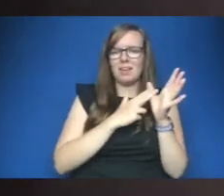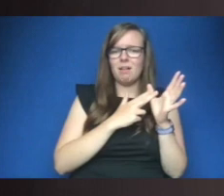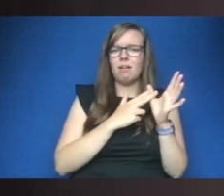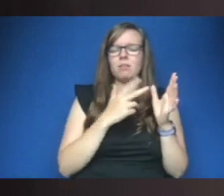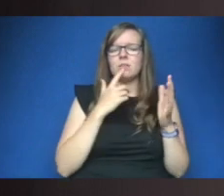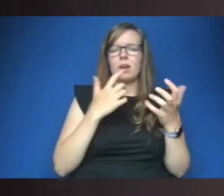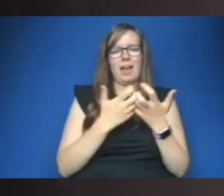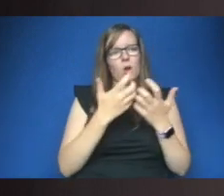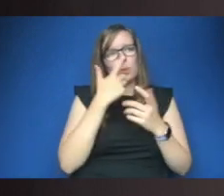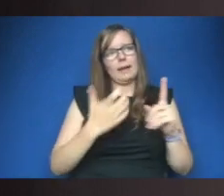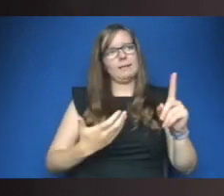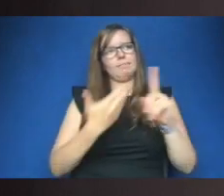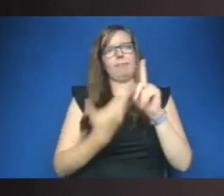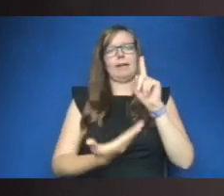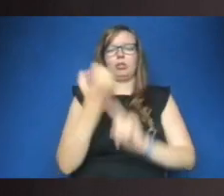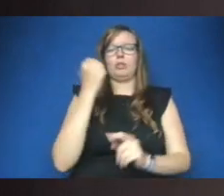within scotland